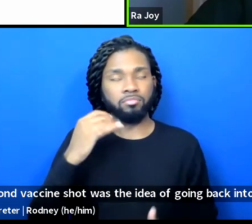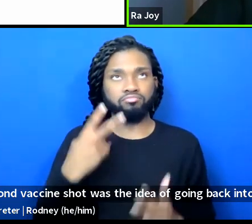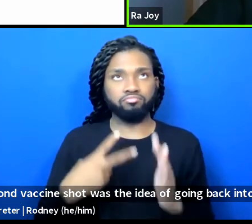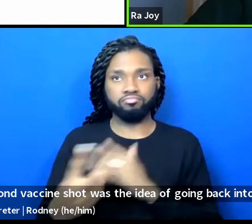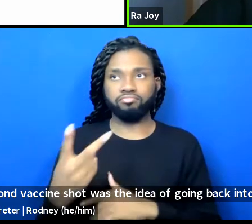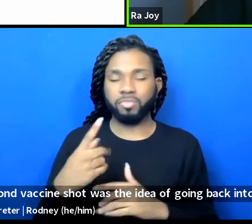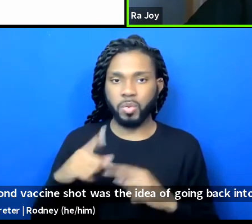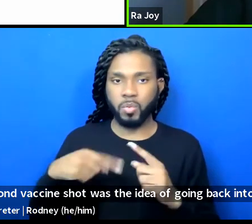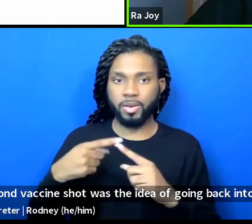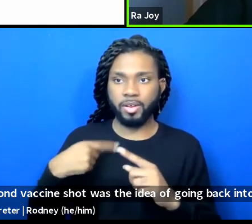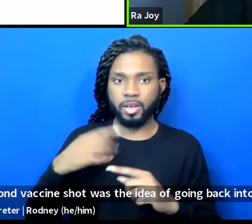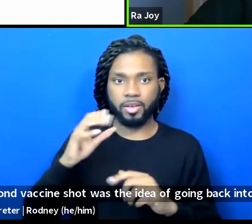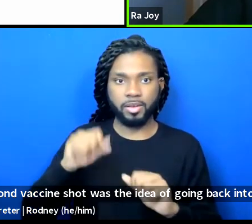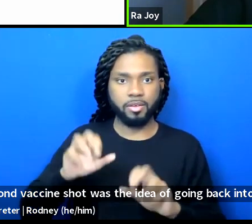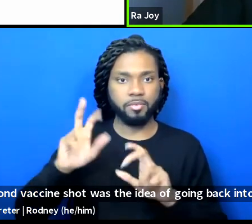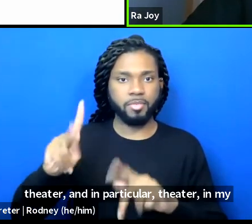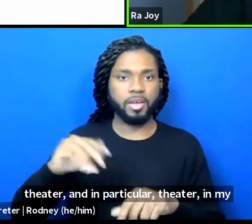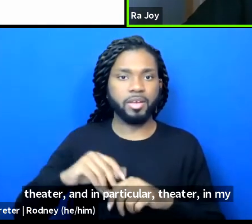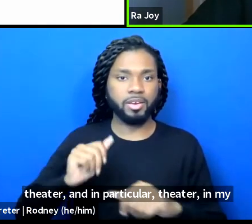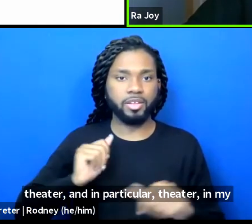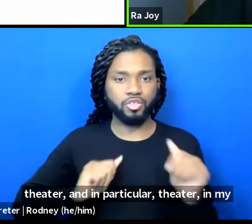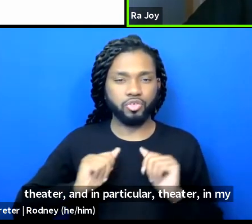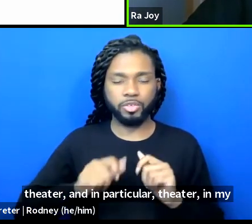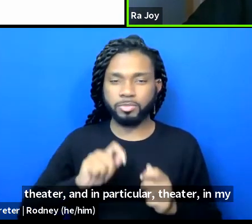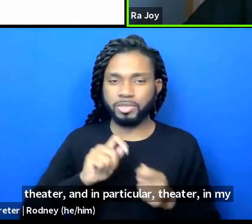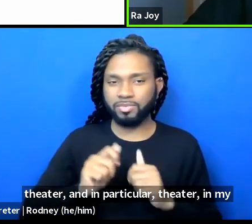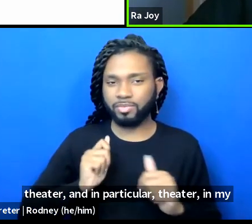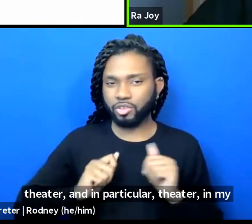particular, a theater in my hometown.